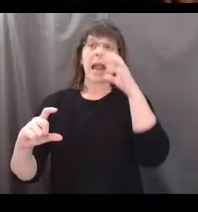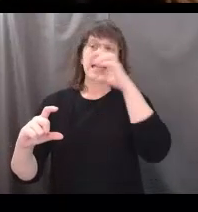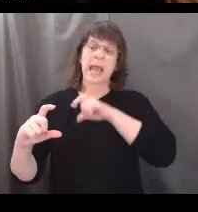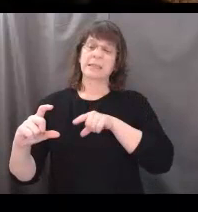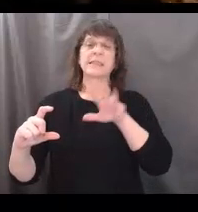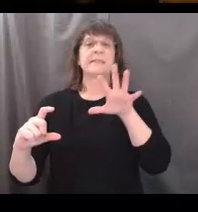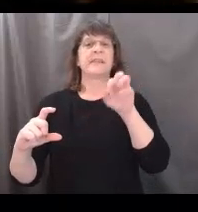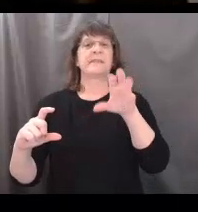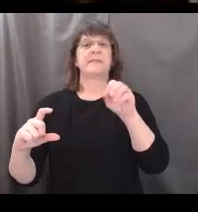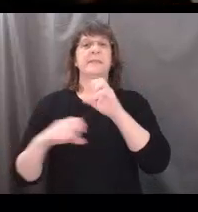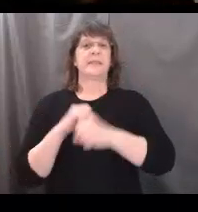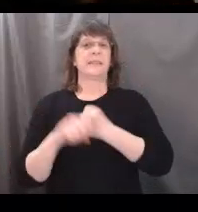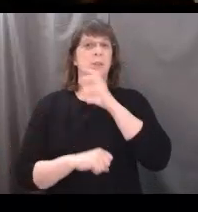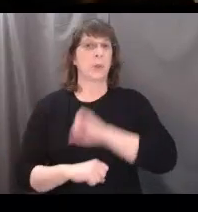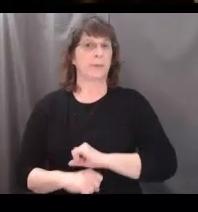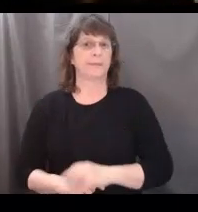I think it was 50 years old.